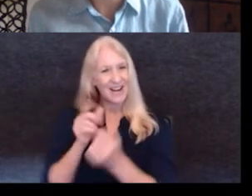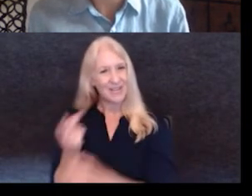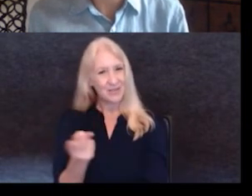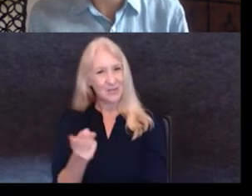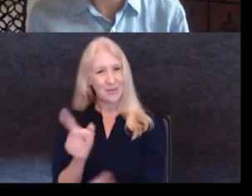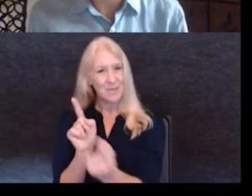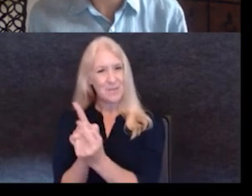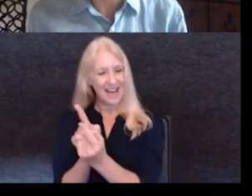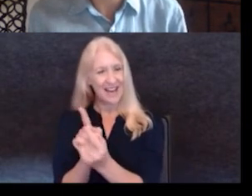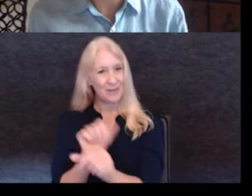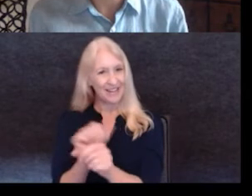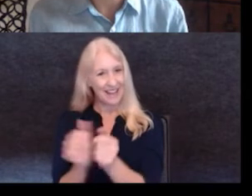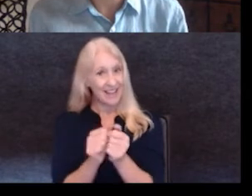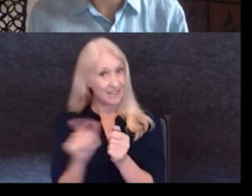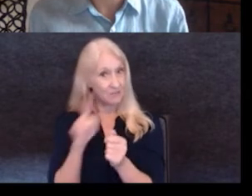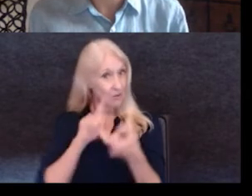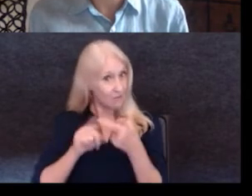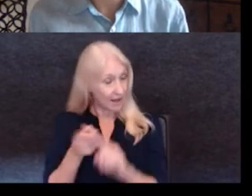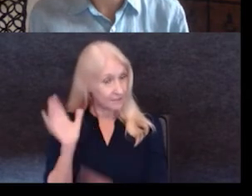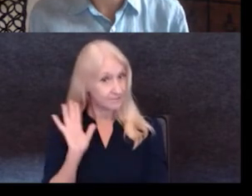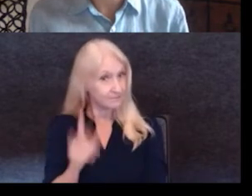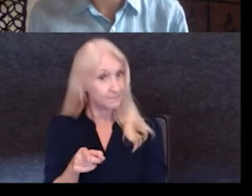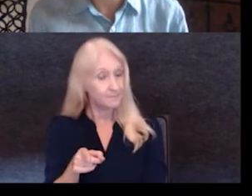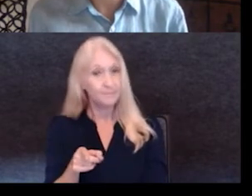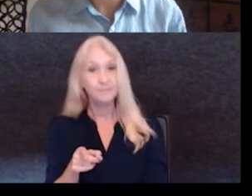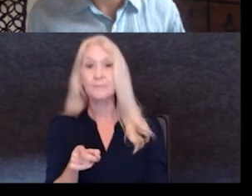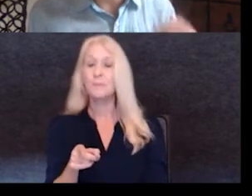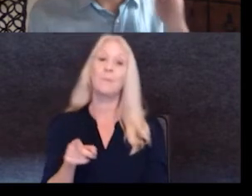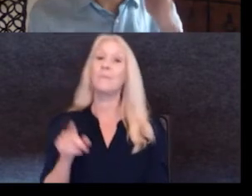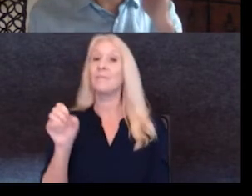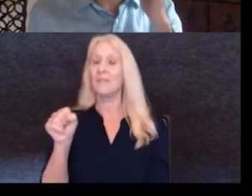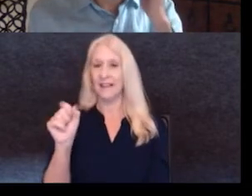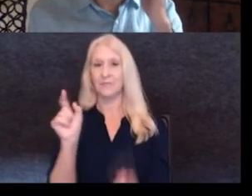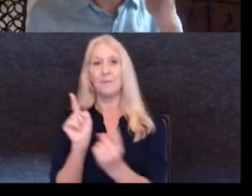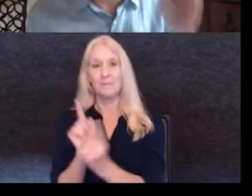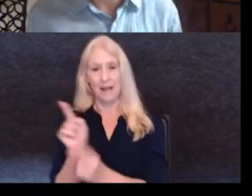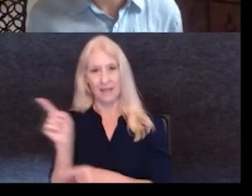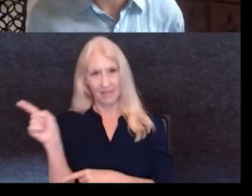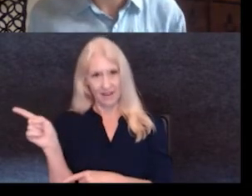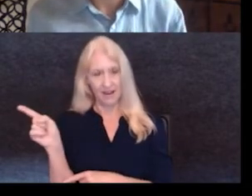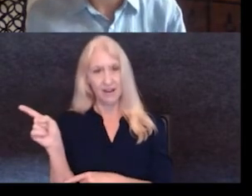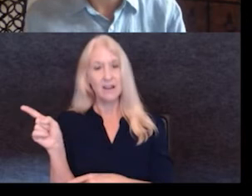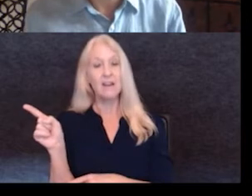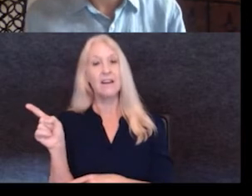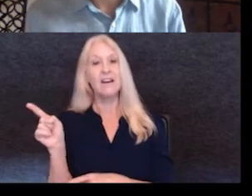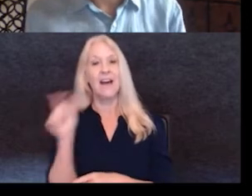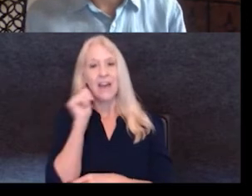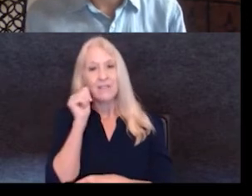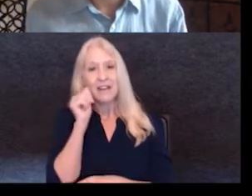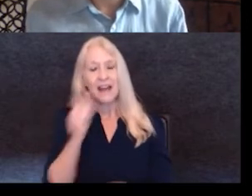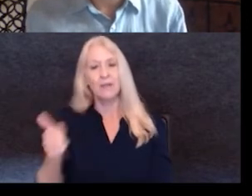which is amazing. Were you pals then? We met there and we were commuting every day.